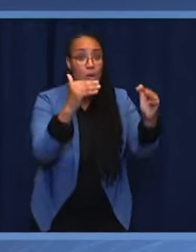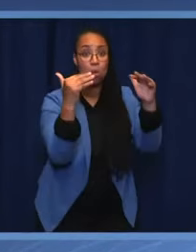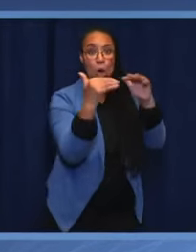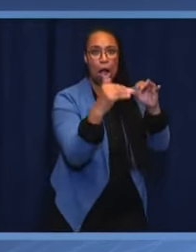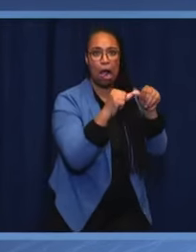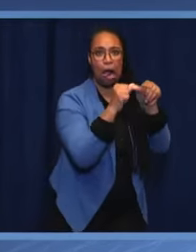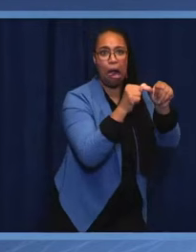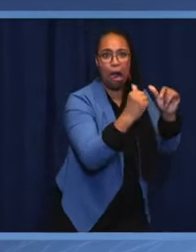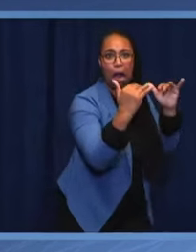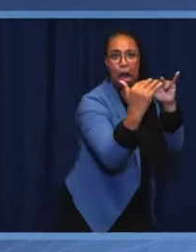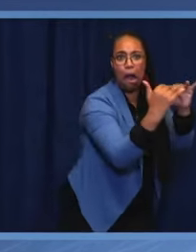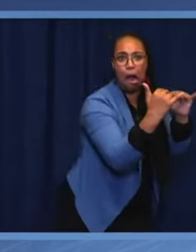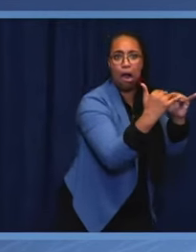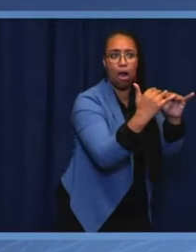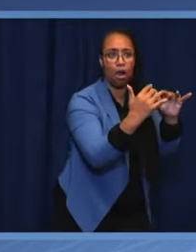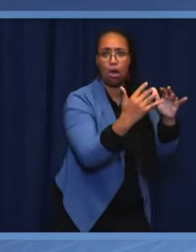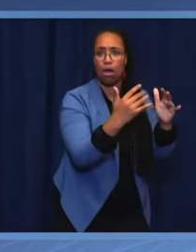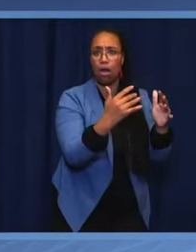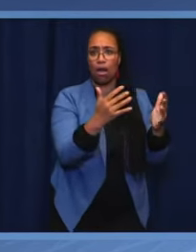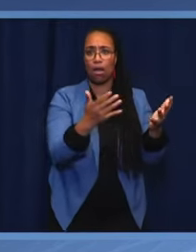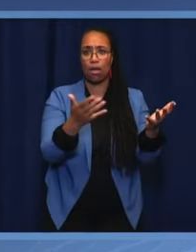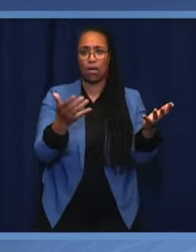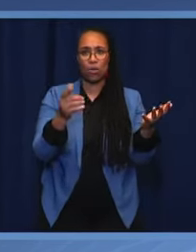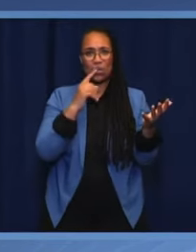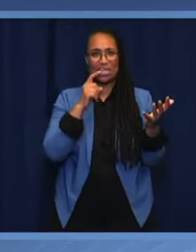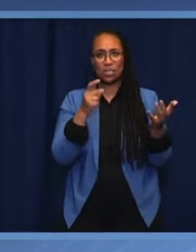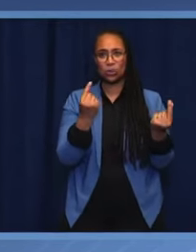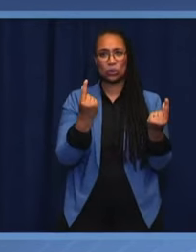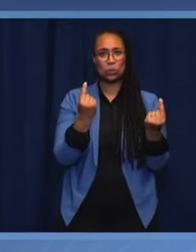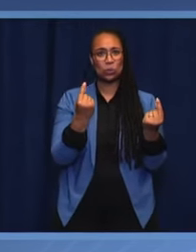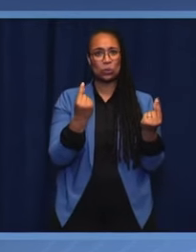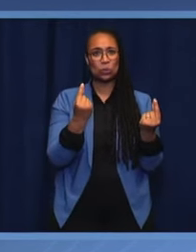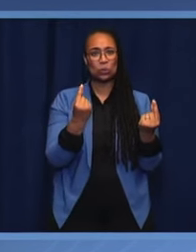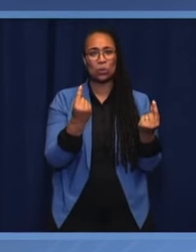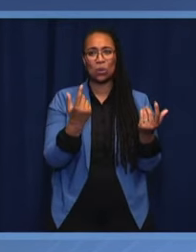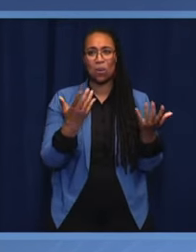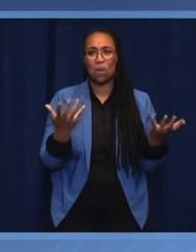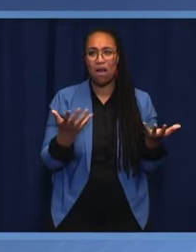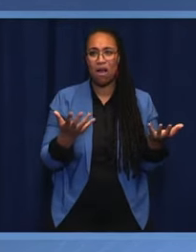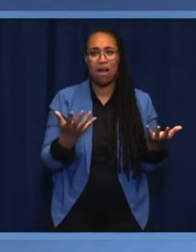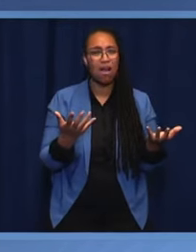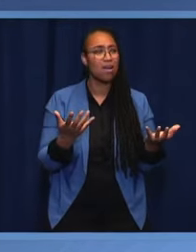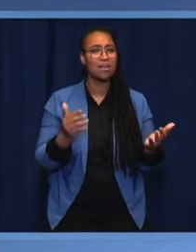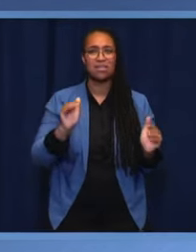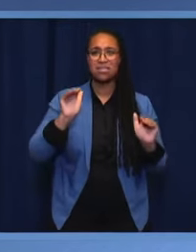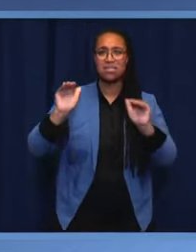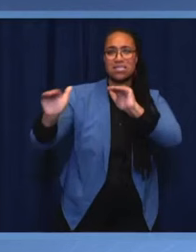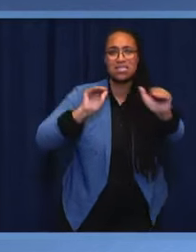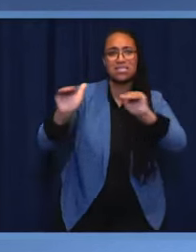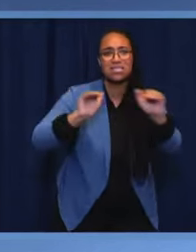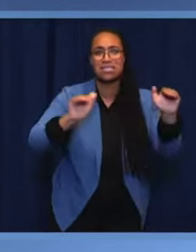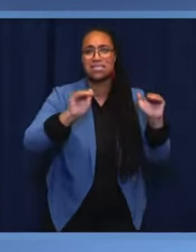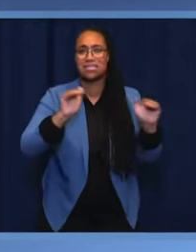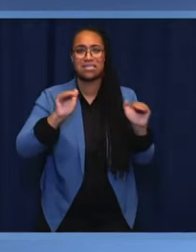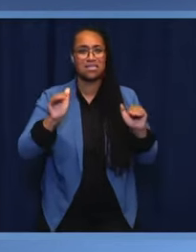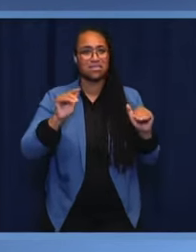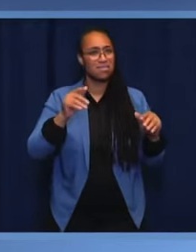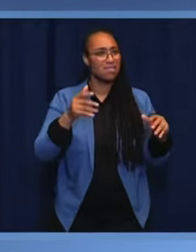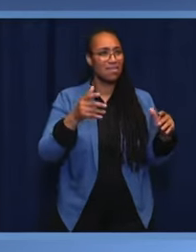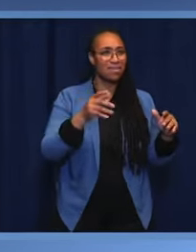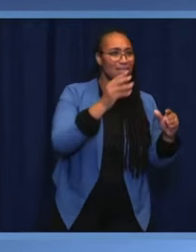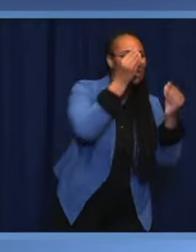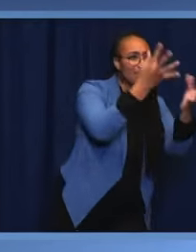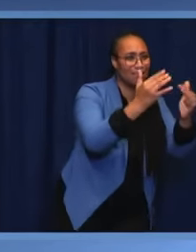calls for inclusion that justly are making many groups that have been excluded from development.